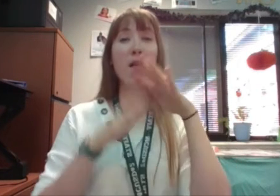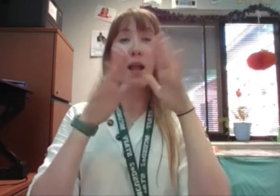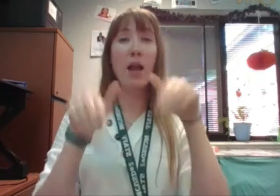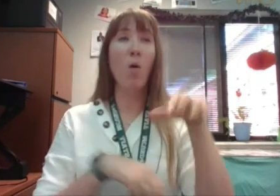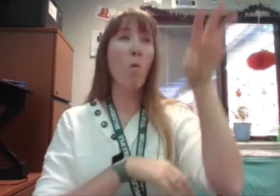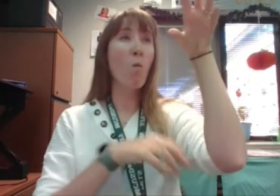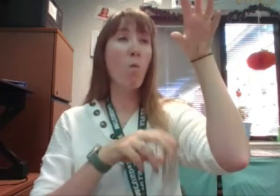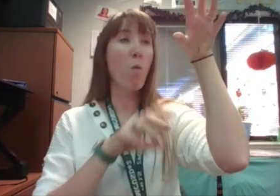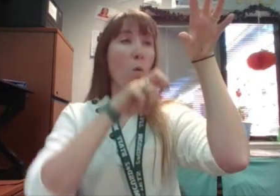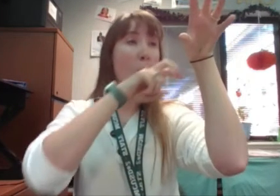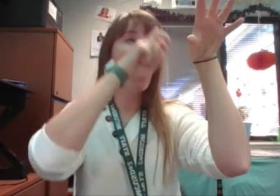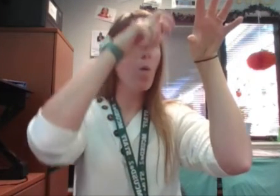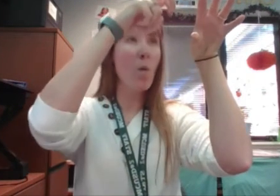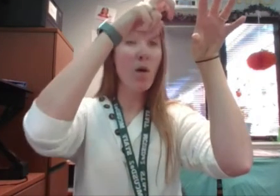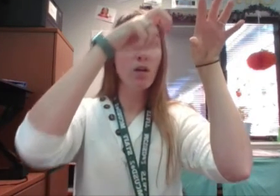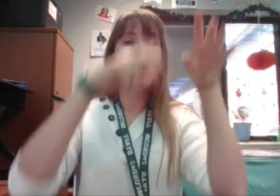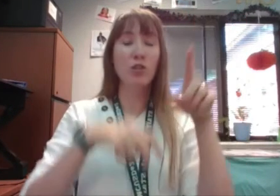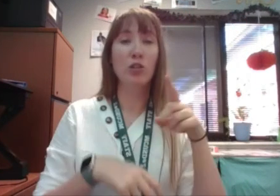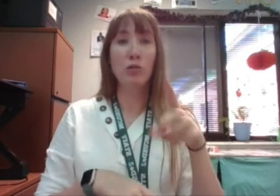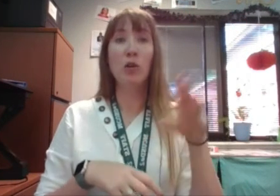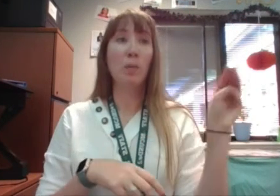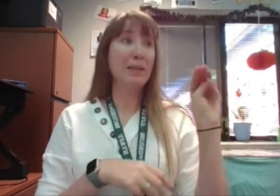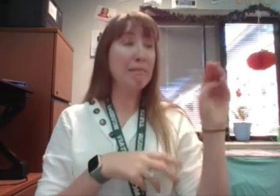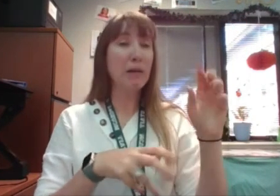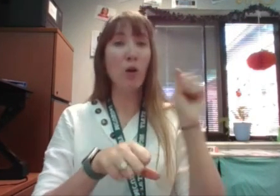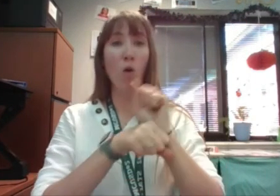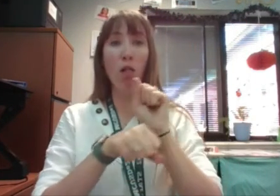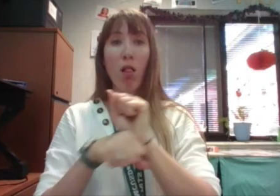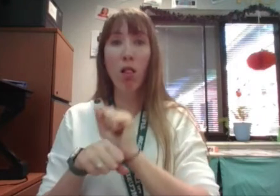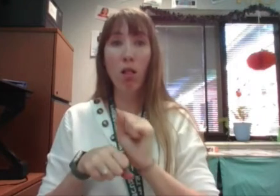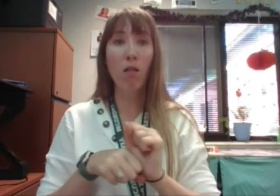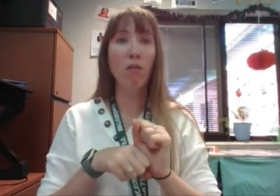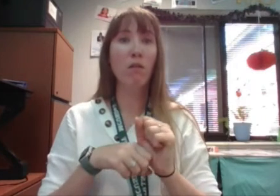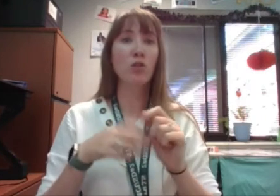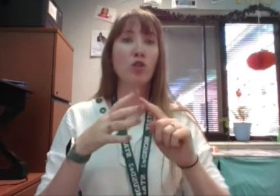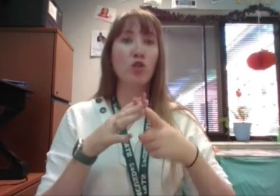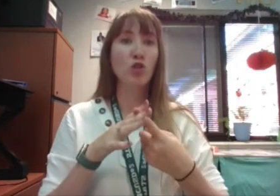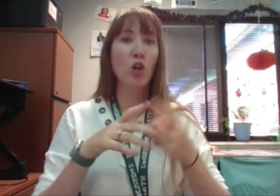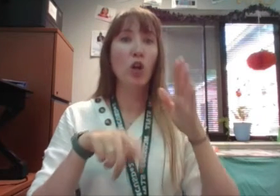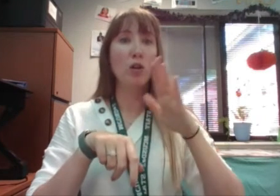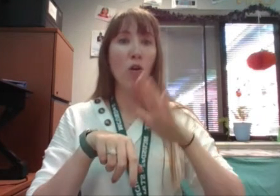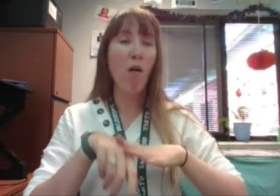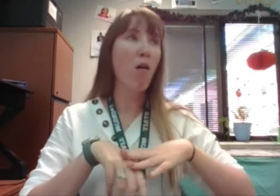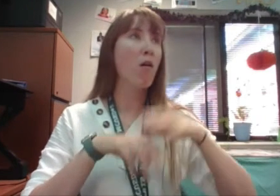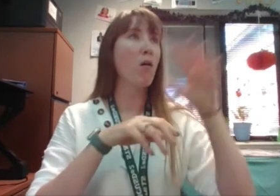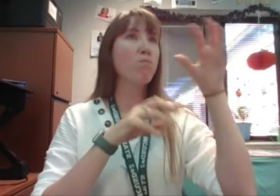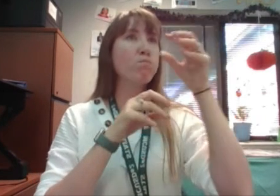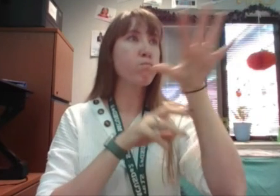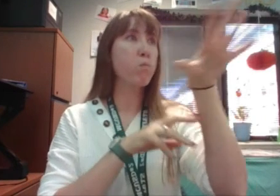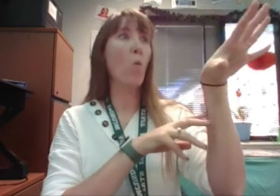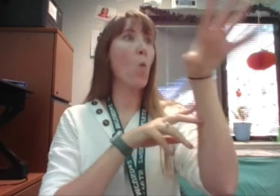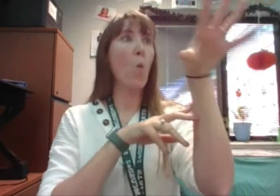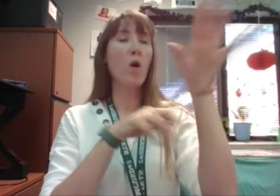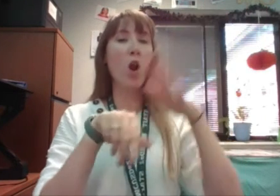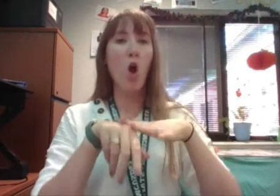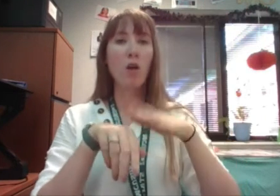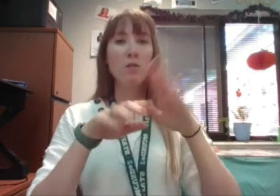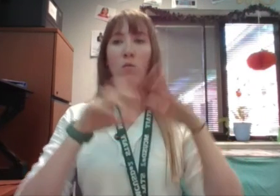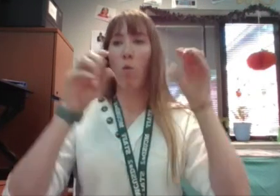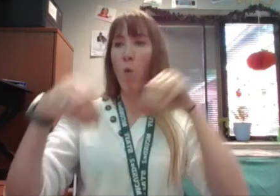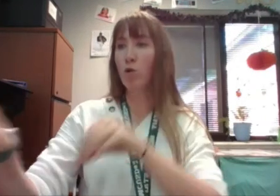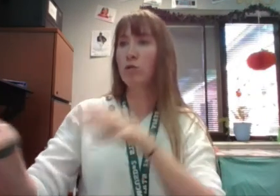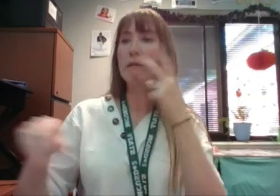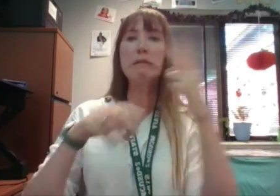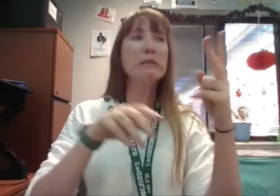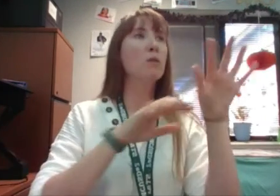She does all she needs to do to start the big beacon so that it shines its warning across the dark ocean. I watch.